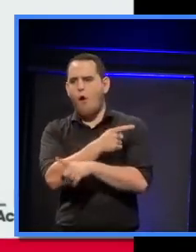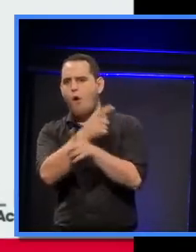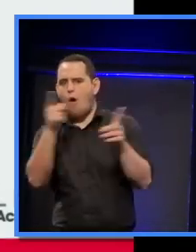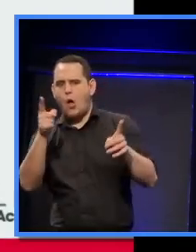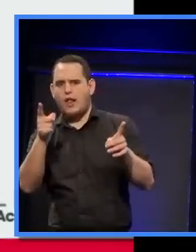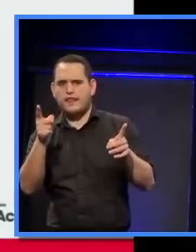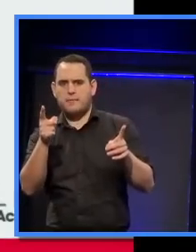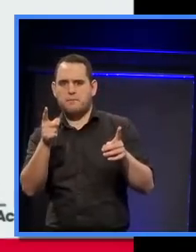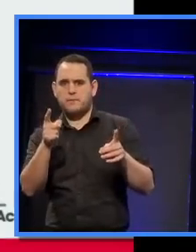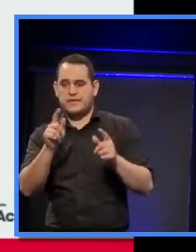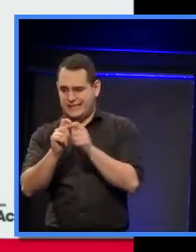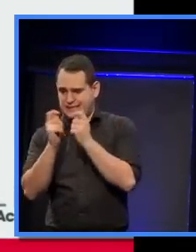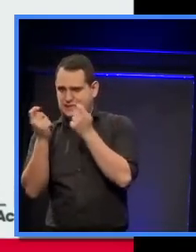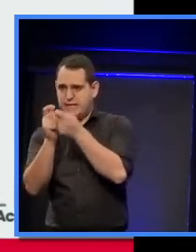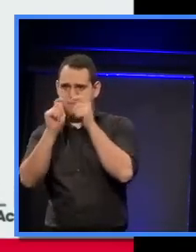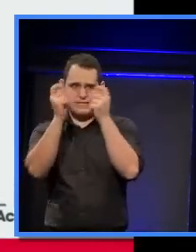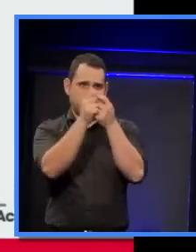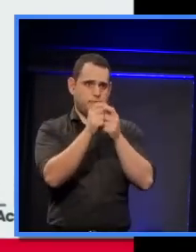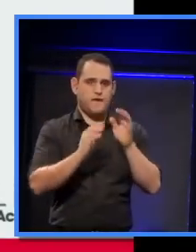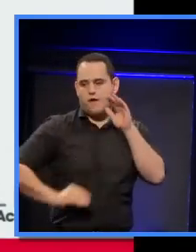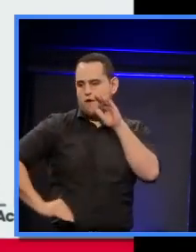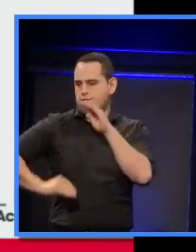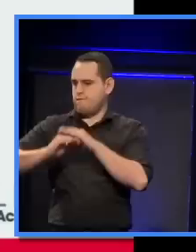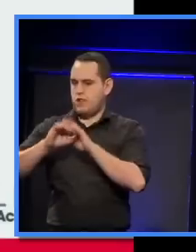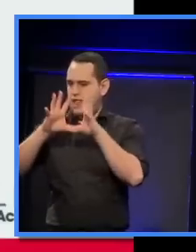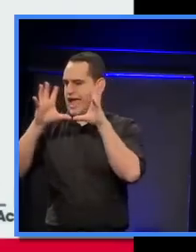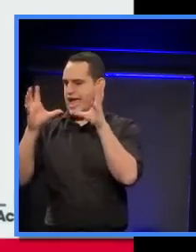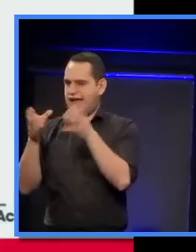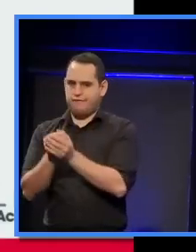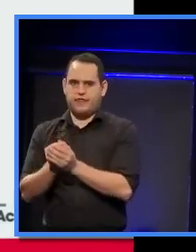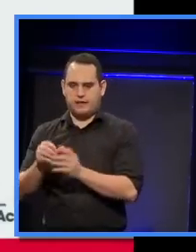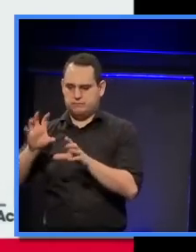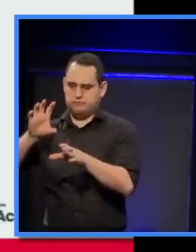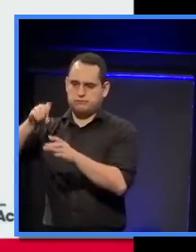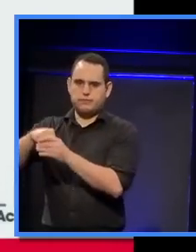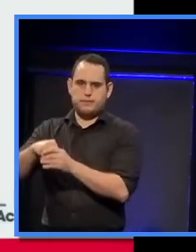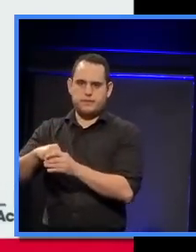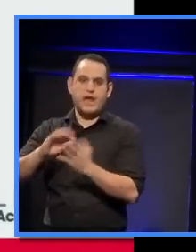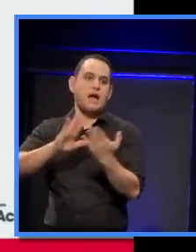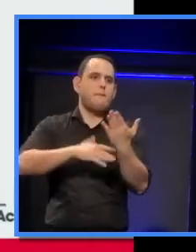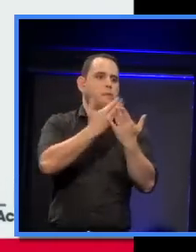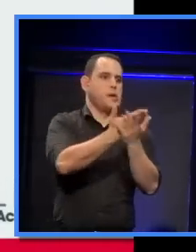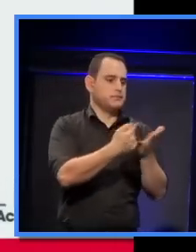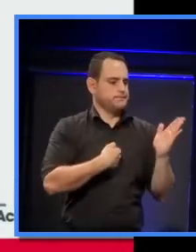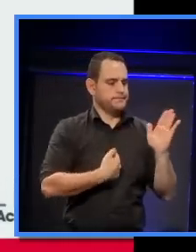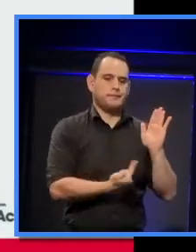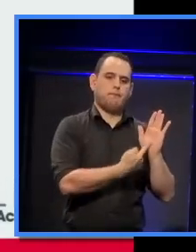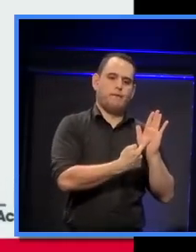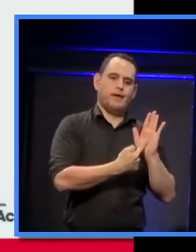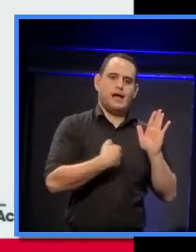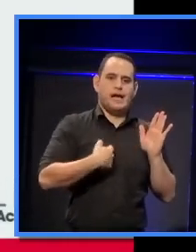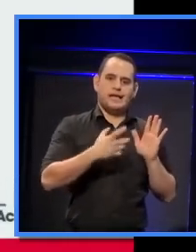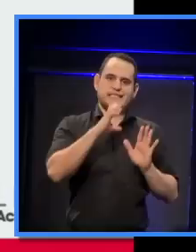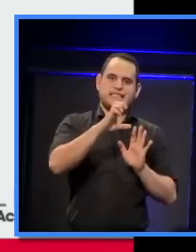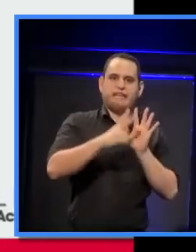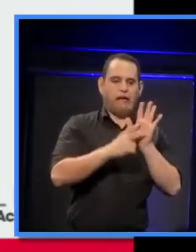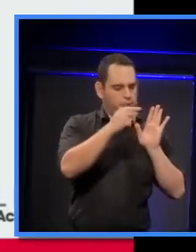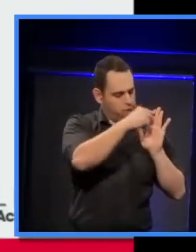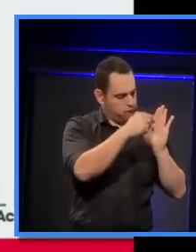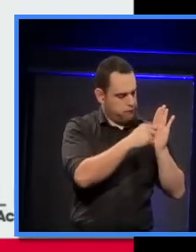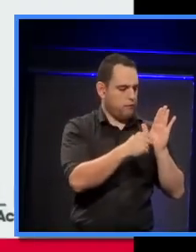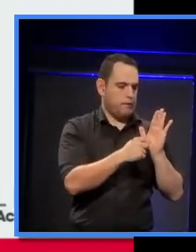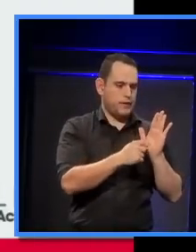consultants, each team had to have the full works, put their credentials forward to try to get onto a short list